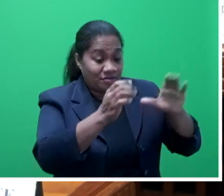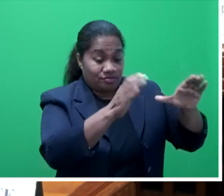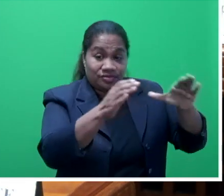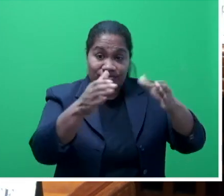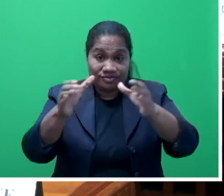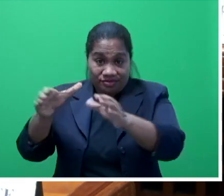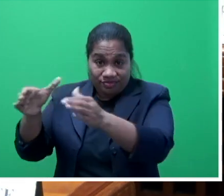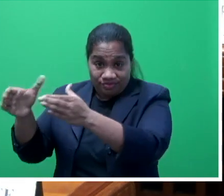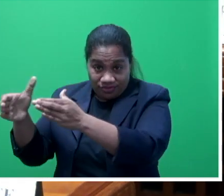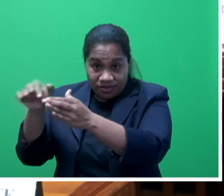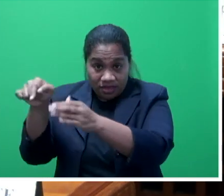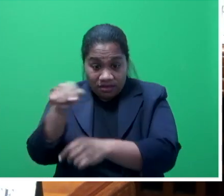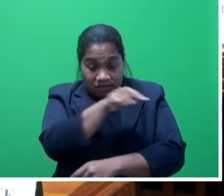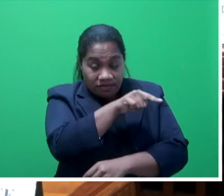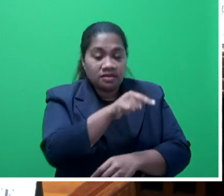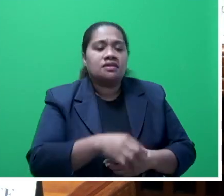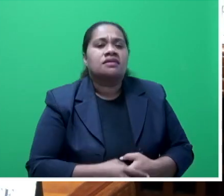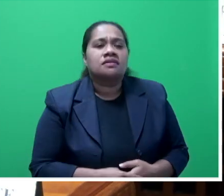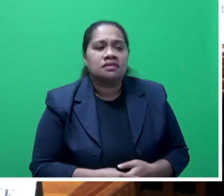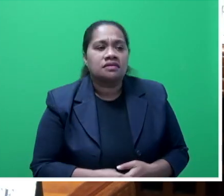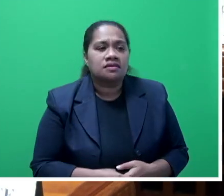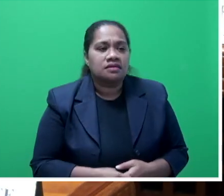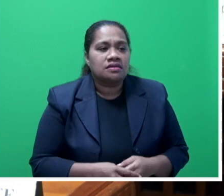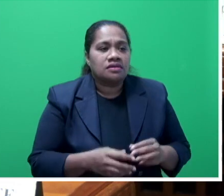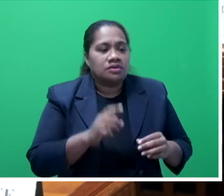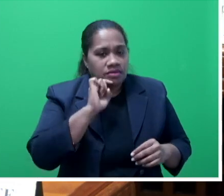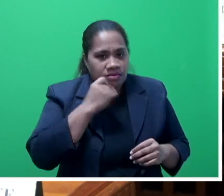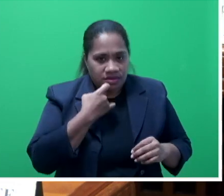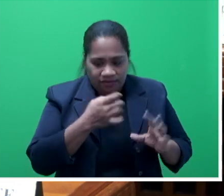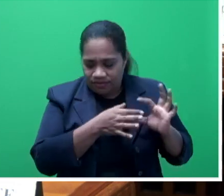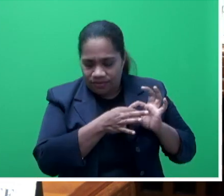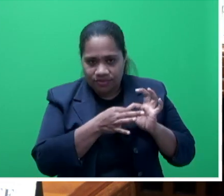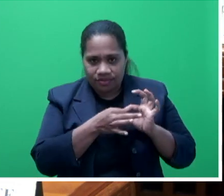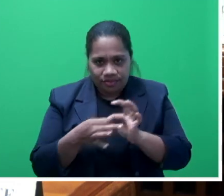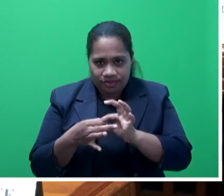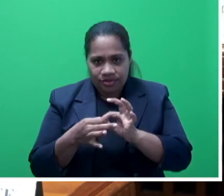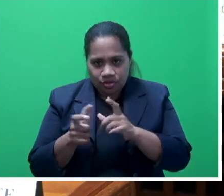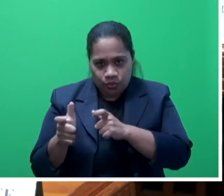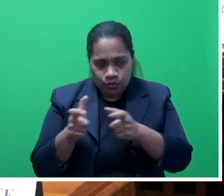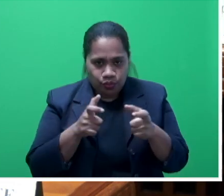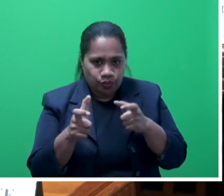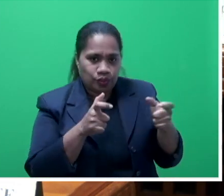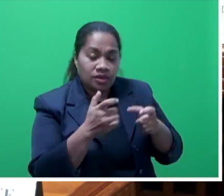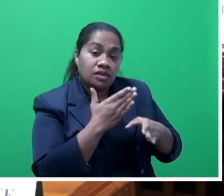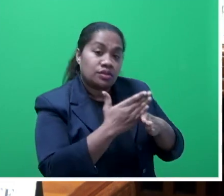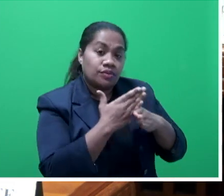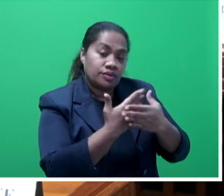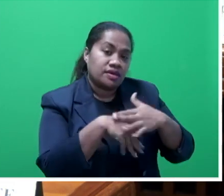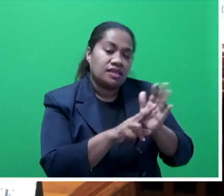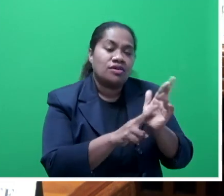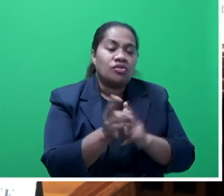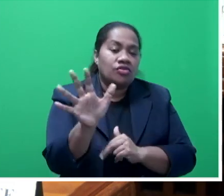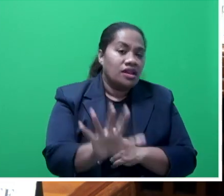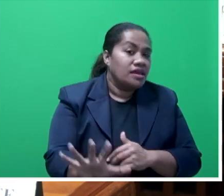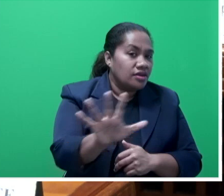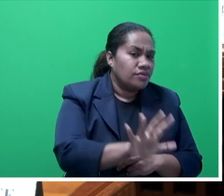the commissioners, and together with the permanent sectors, are coordinating these efforts in the rural areas. And this